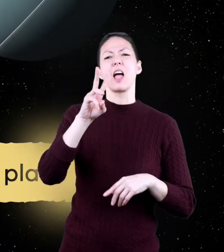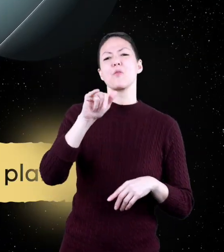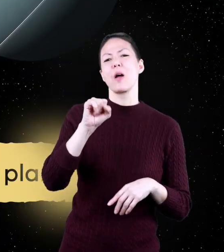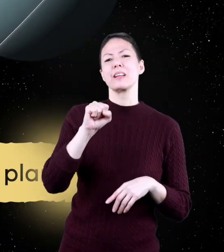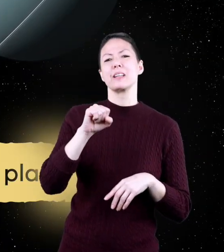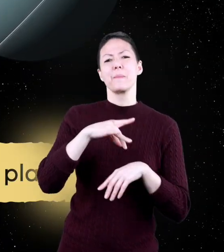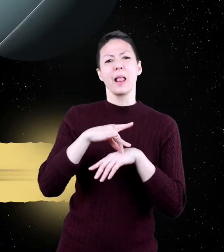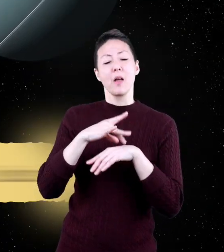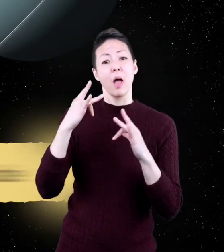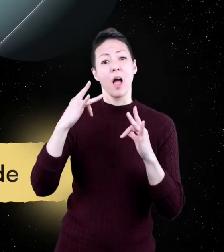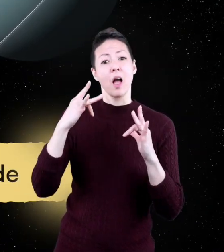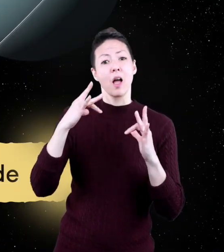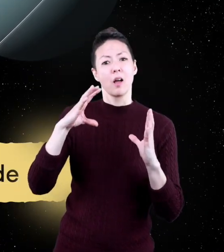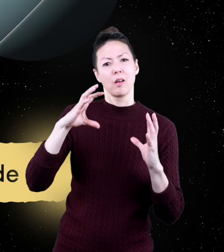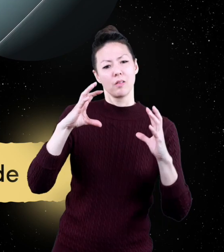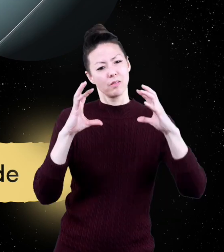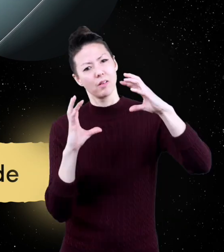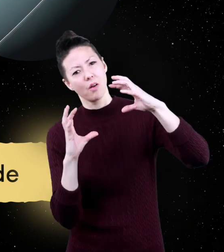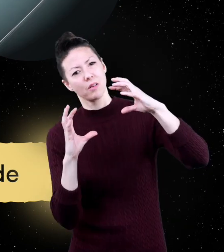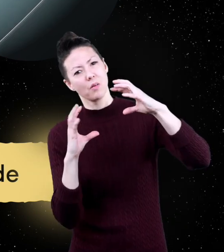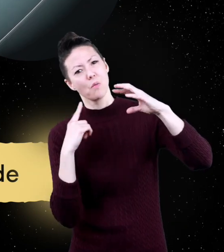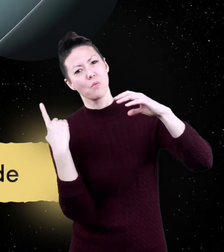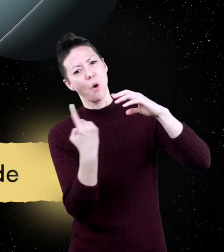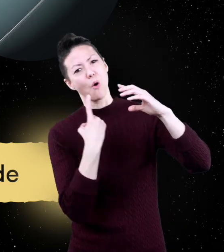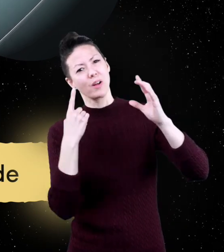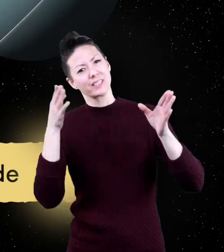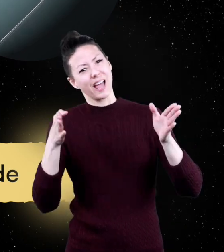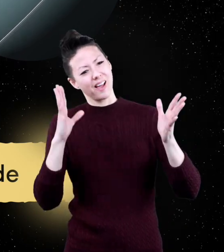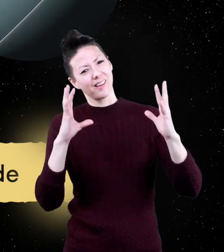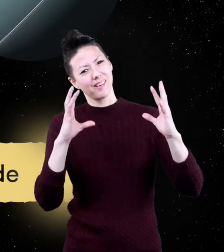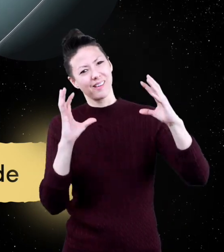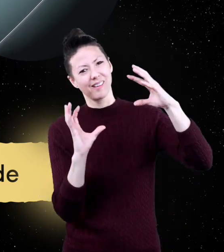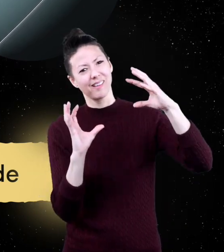sideways planet because it rotates on its side.